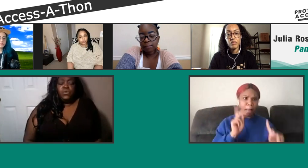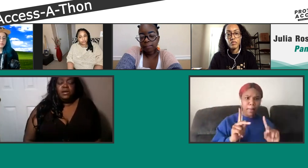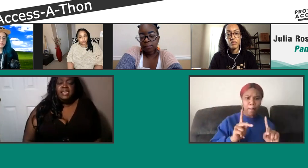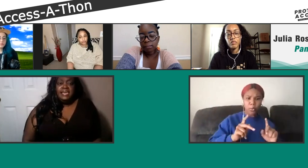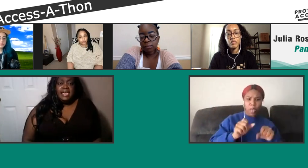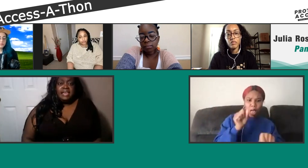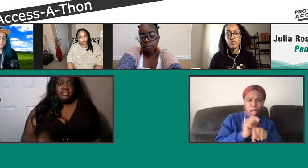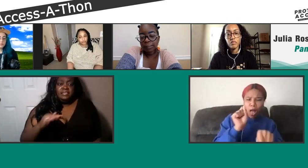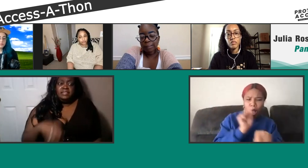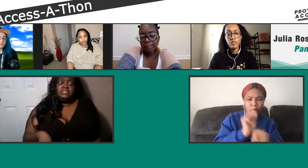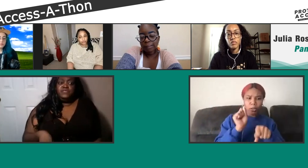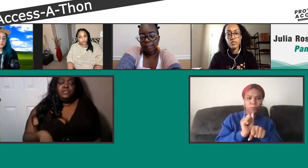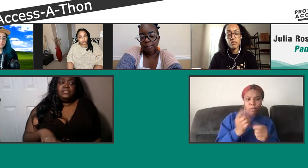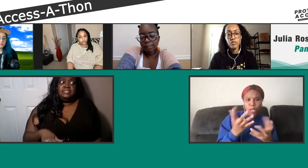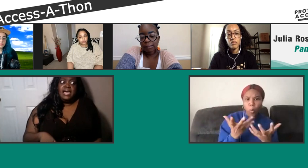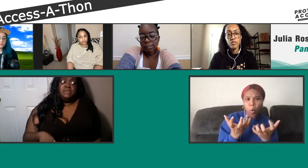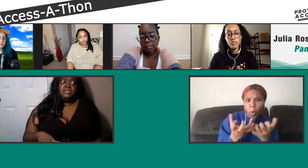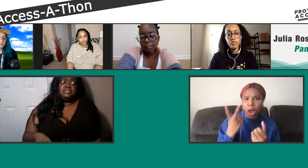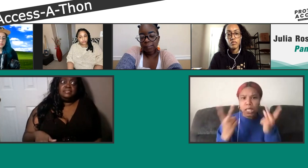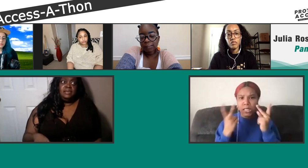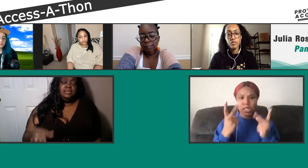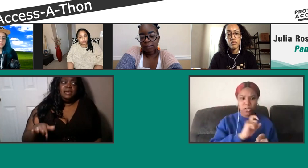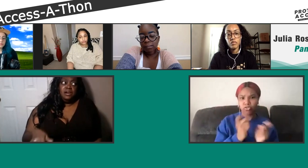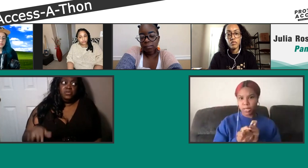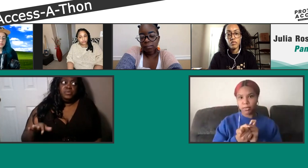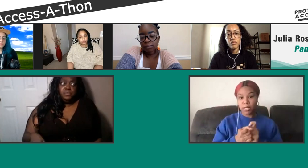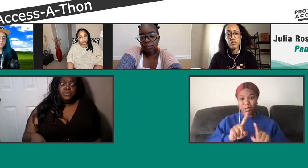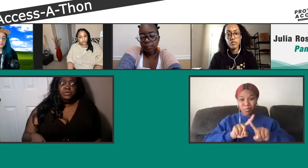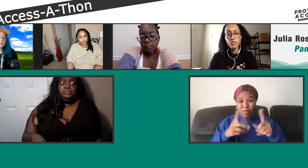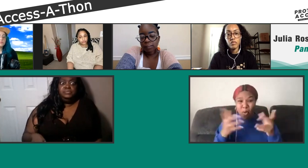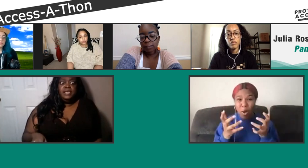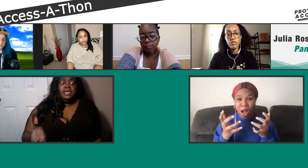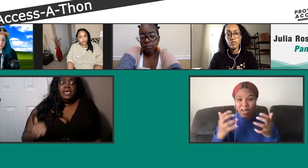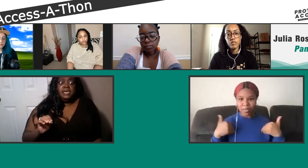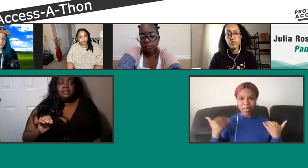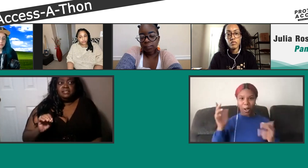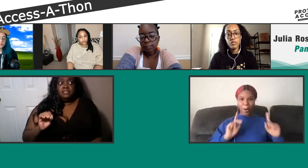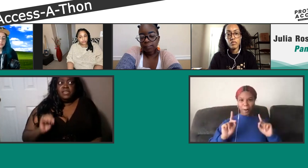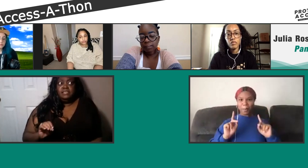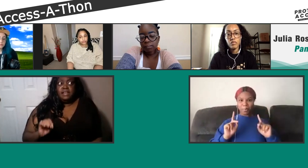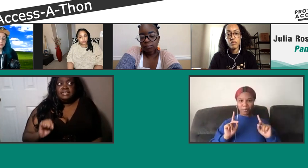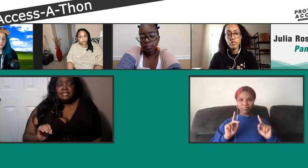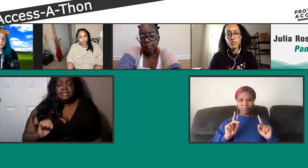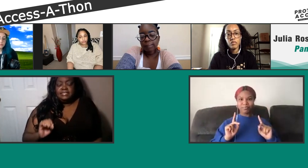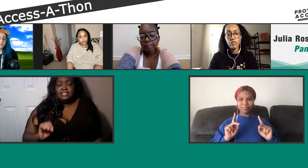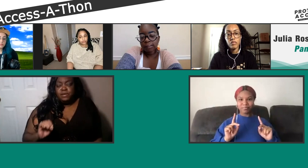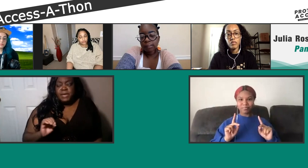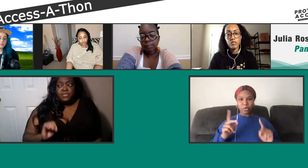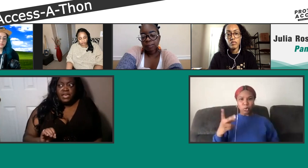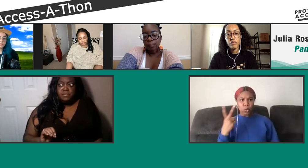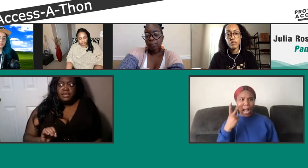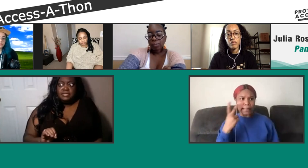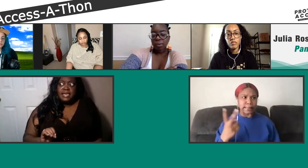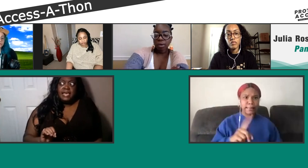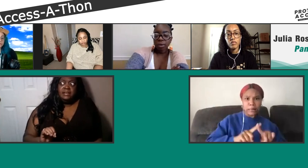before. And the thing that's different this time is the younger people. And the thing that I see that's different about